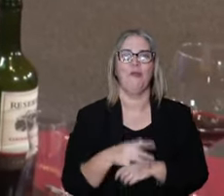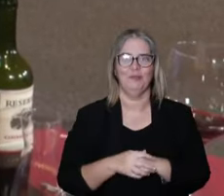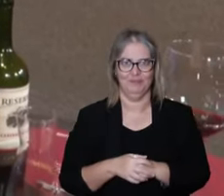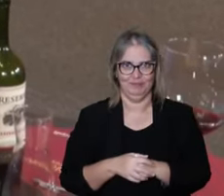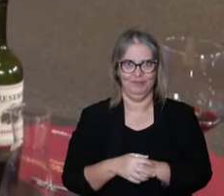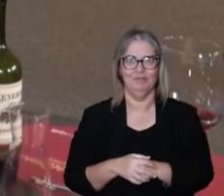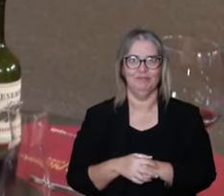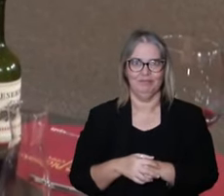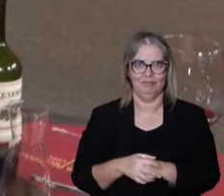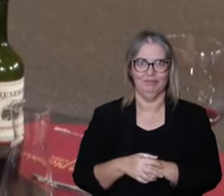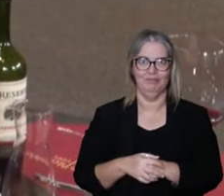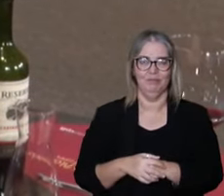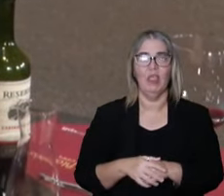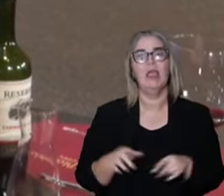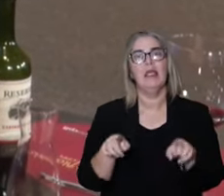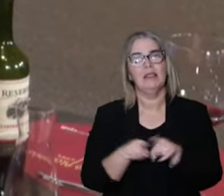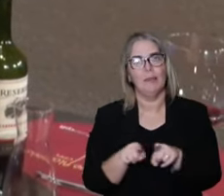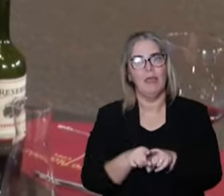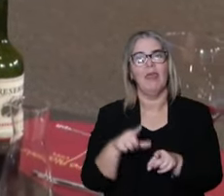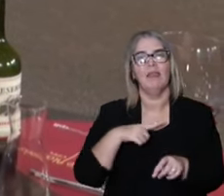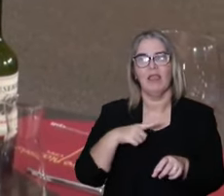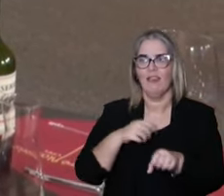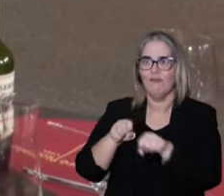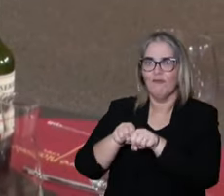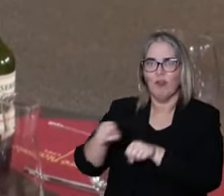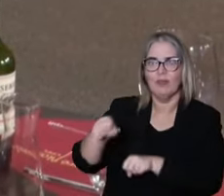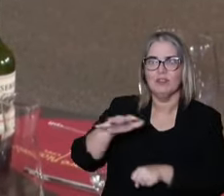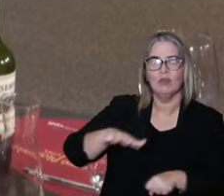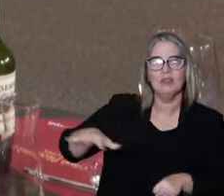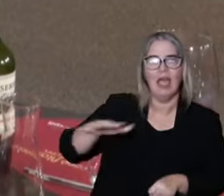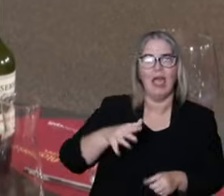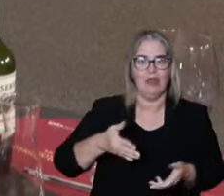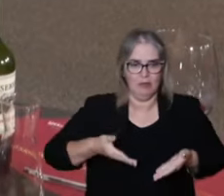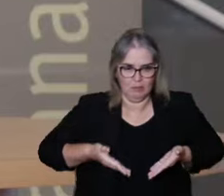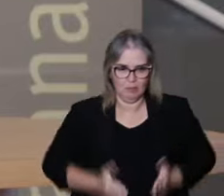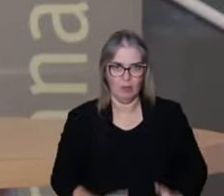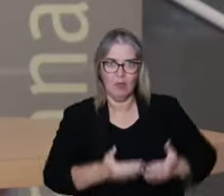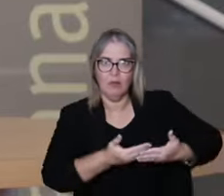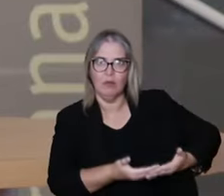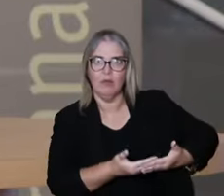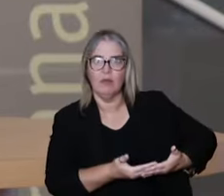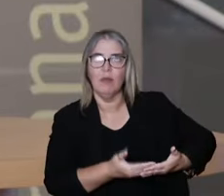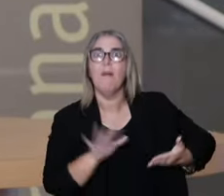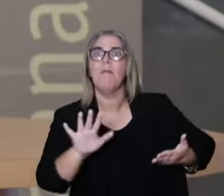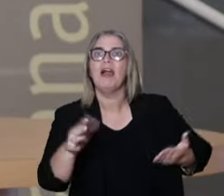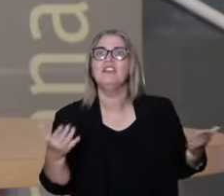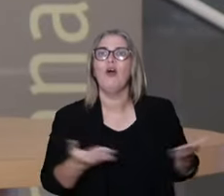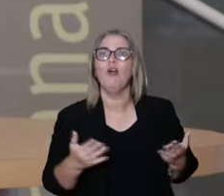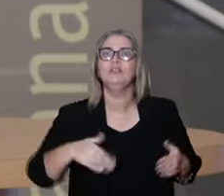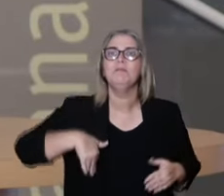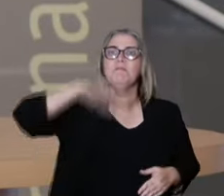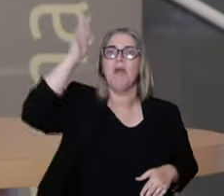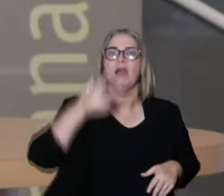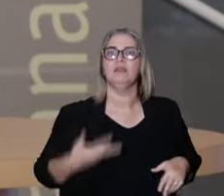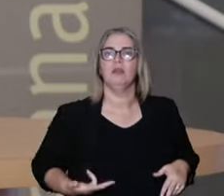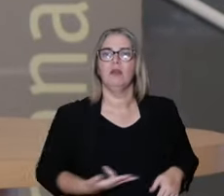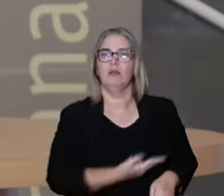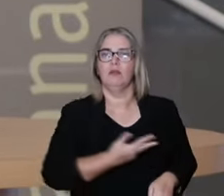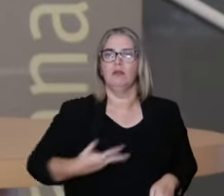challenge with this. If you think that we have people that can deliver babies, but they cannot work with that.